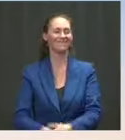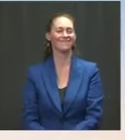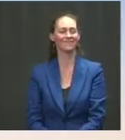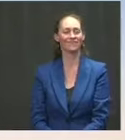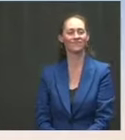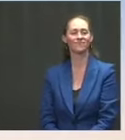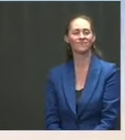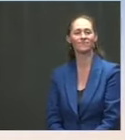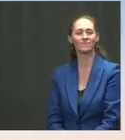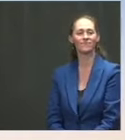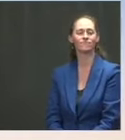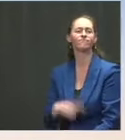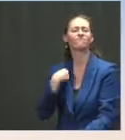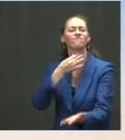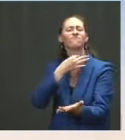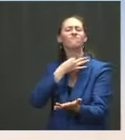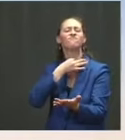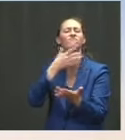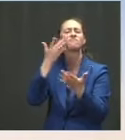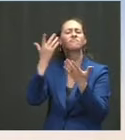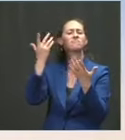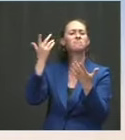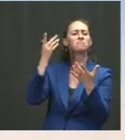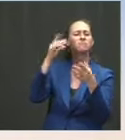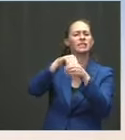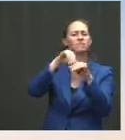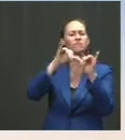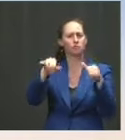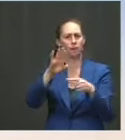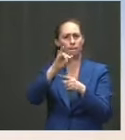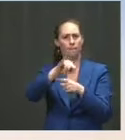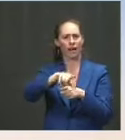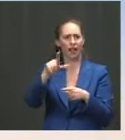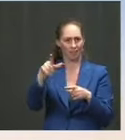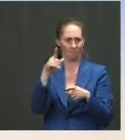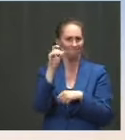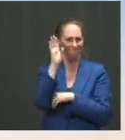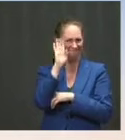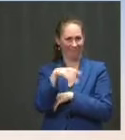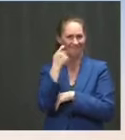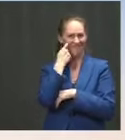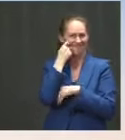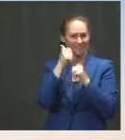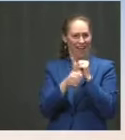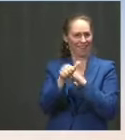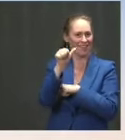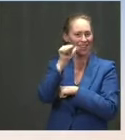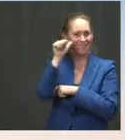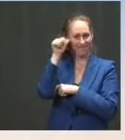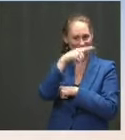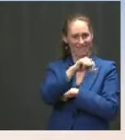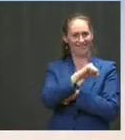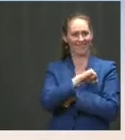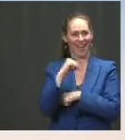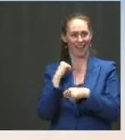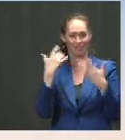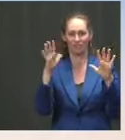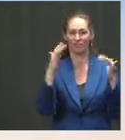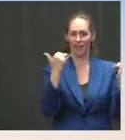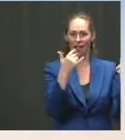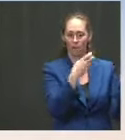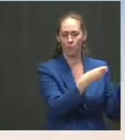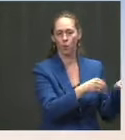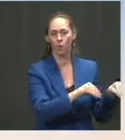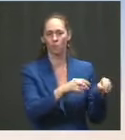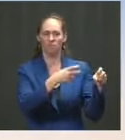infrastructure. With the infrastructure bill just having passed overwhelmingly in the Senate and headed for the House, is there anything